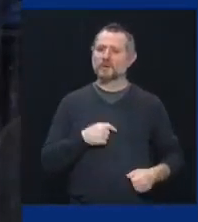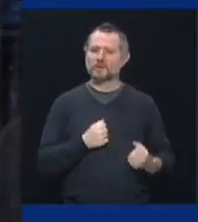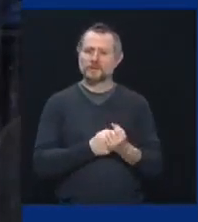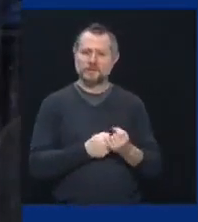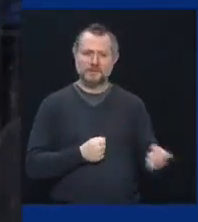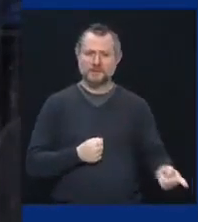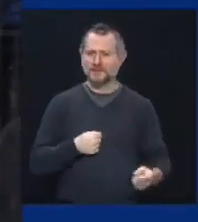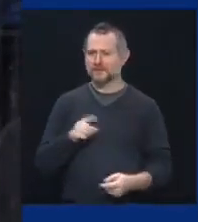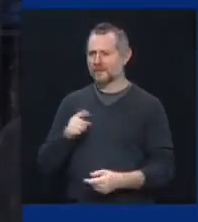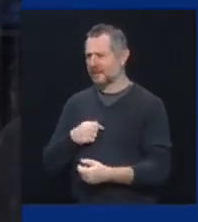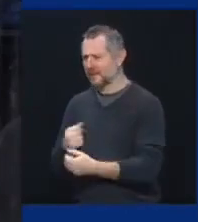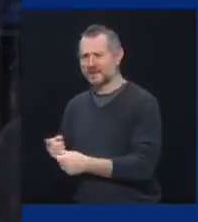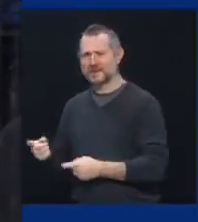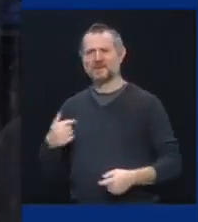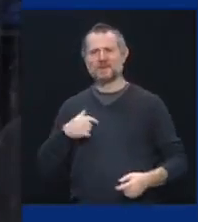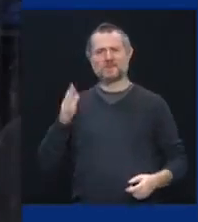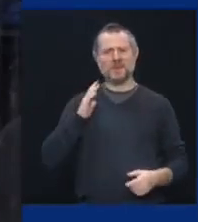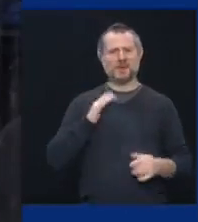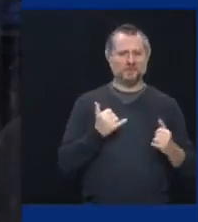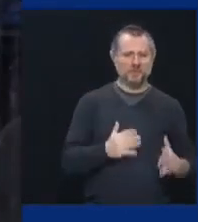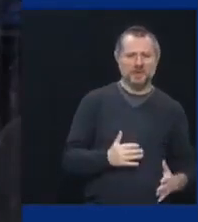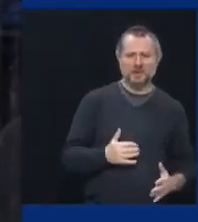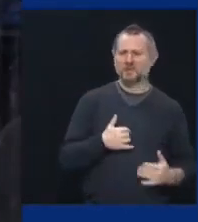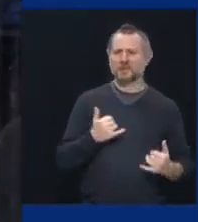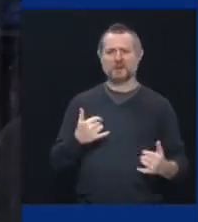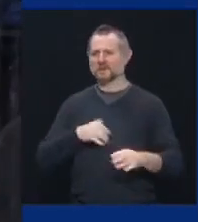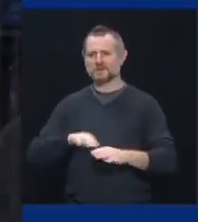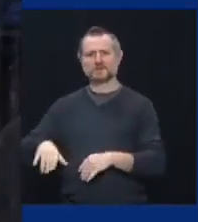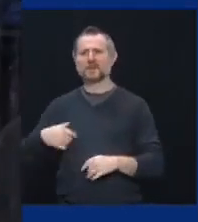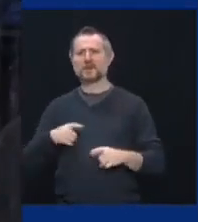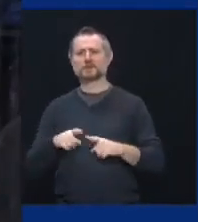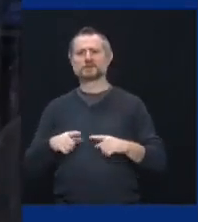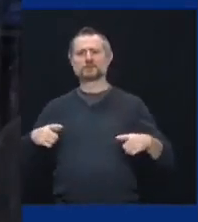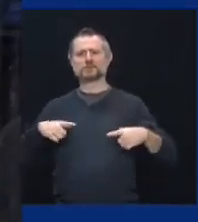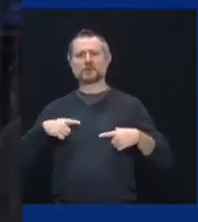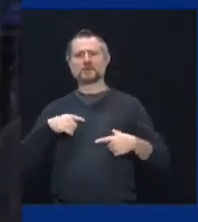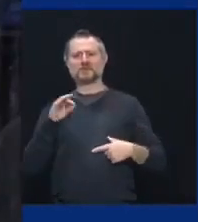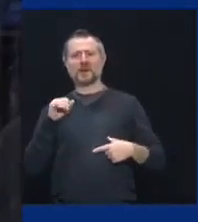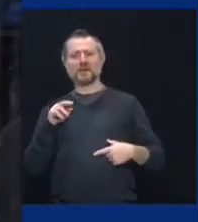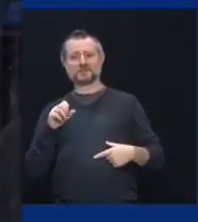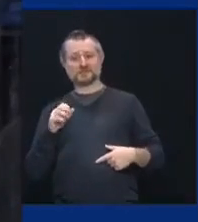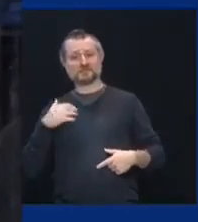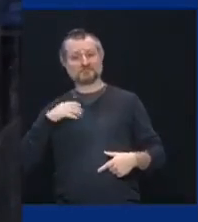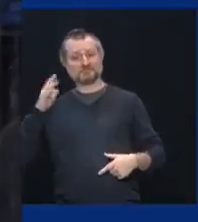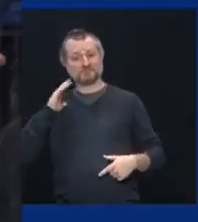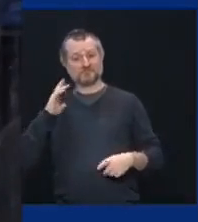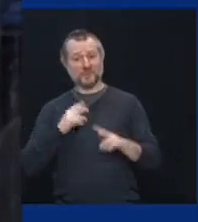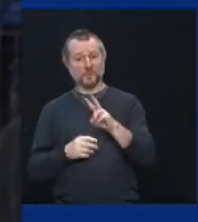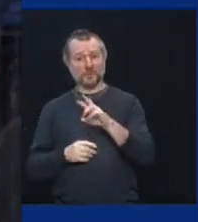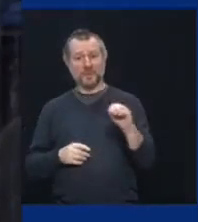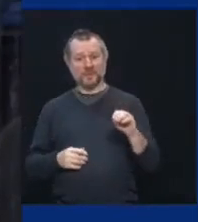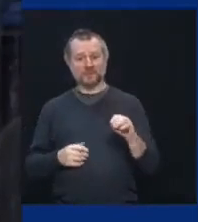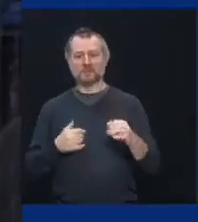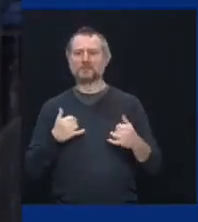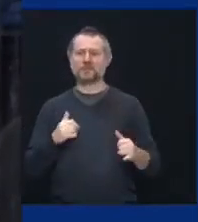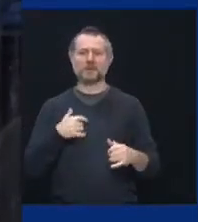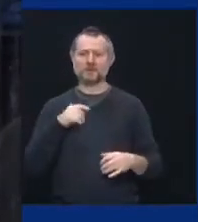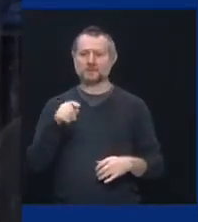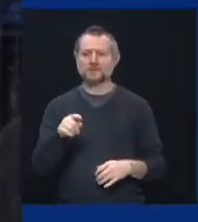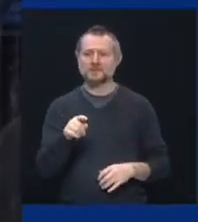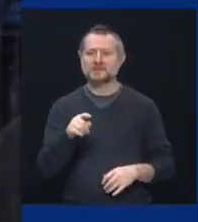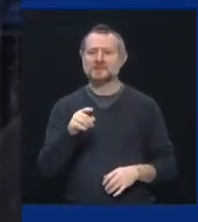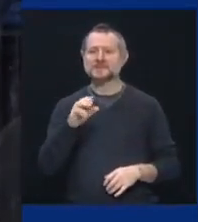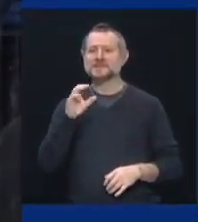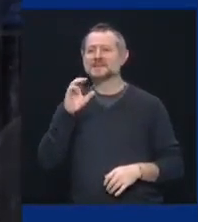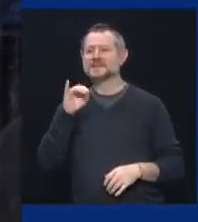a baseball player, but I'm a fan. So that 2000, when we were playing it and went down the city hall and we were wearing the hats and all that, that was